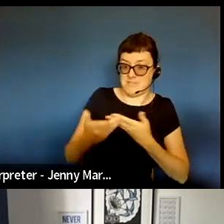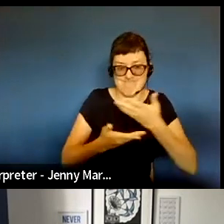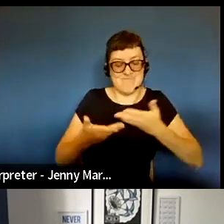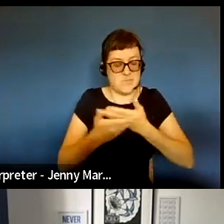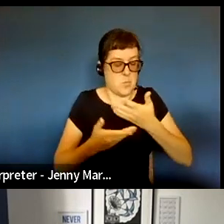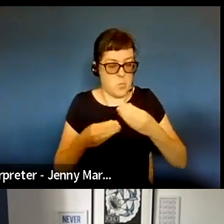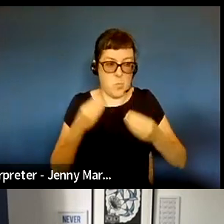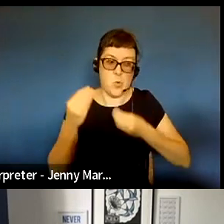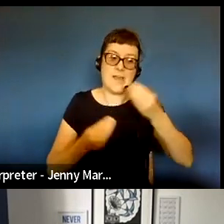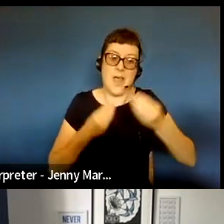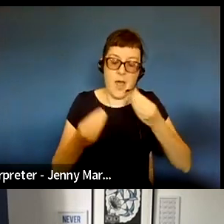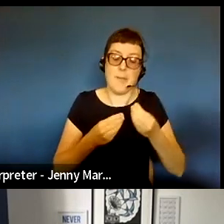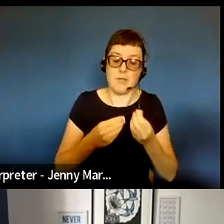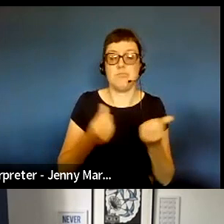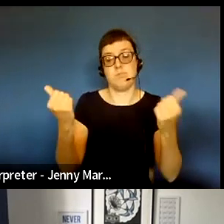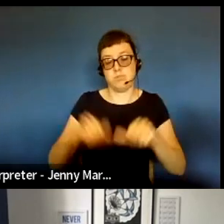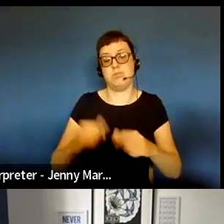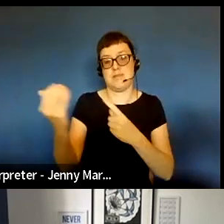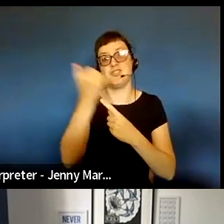out, but we got there in the end.